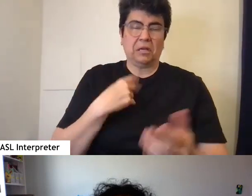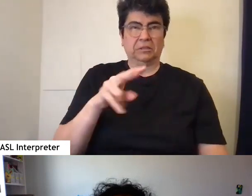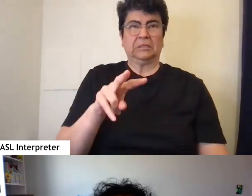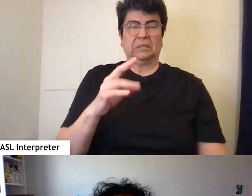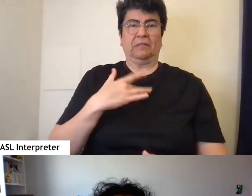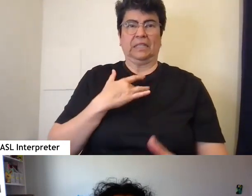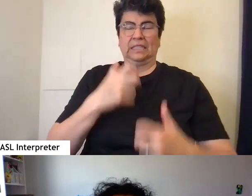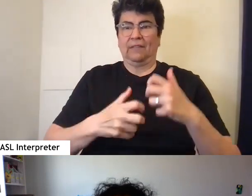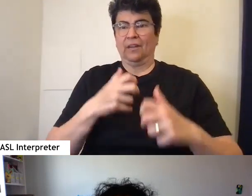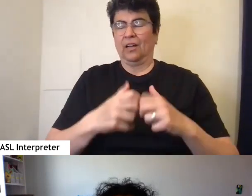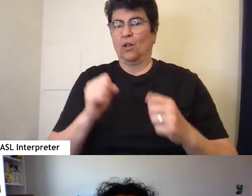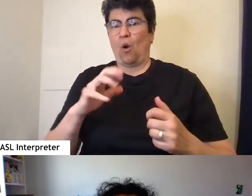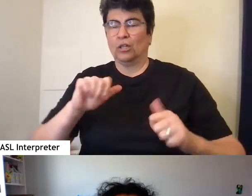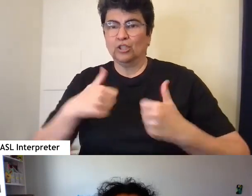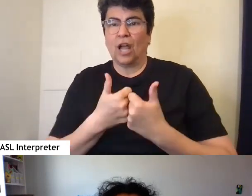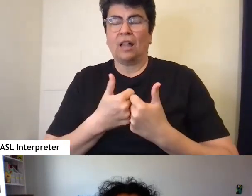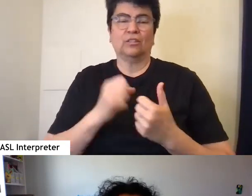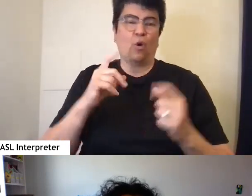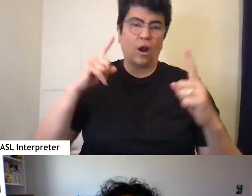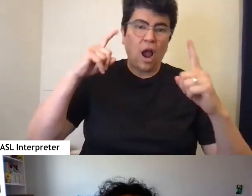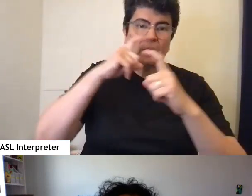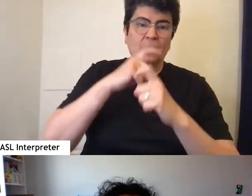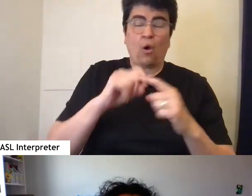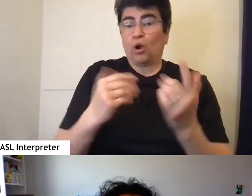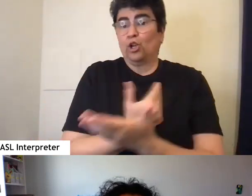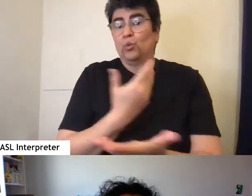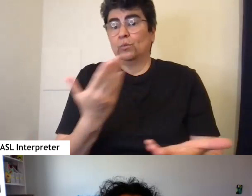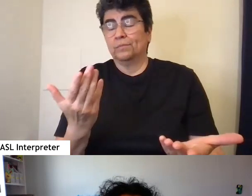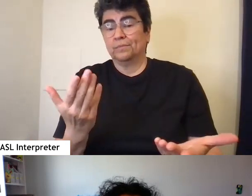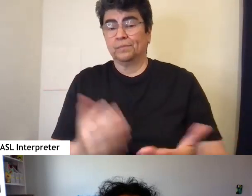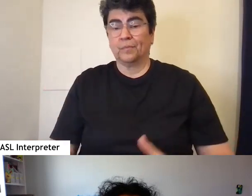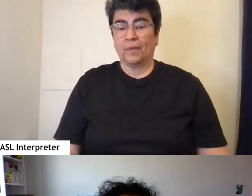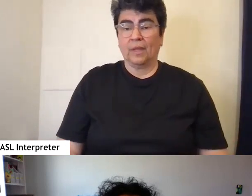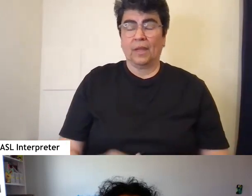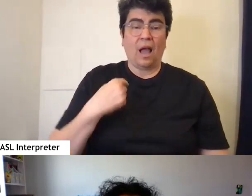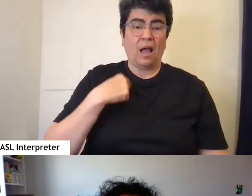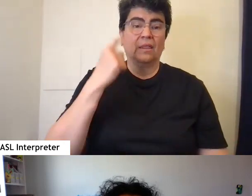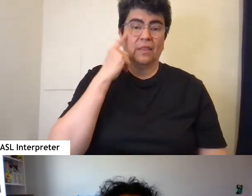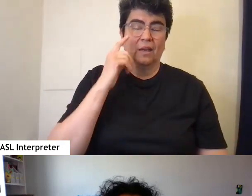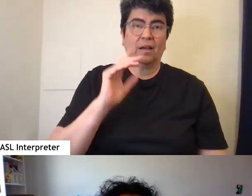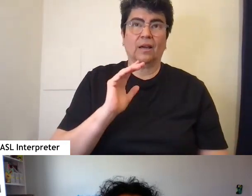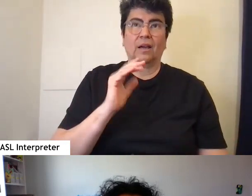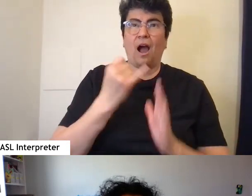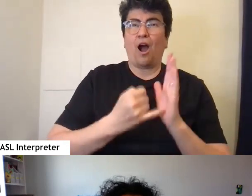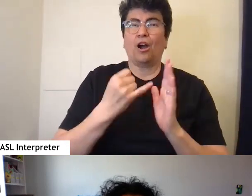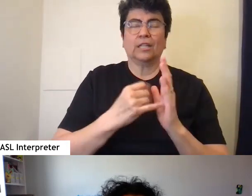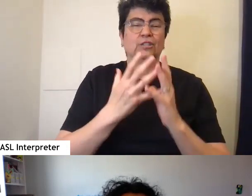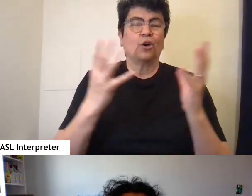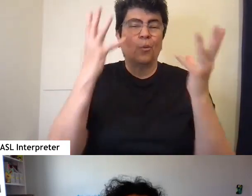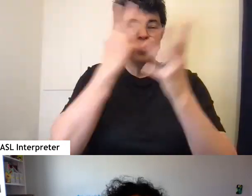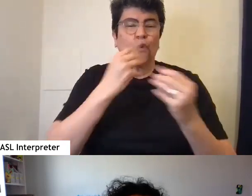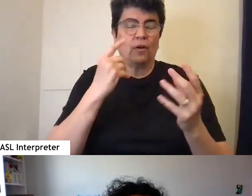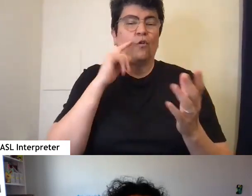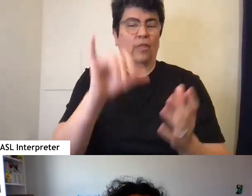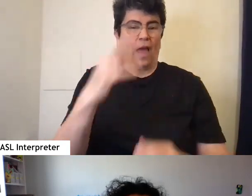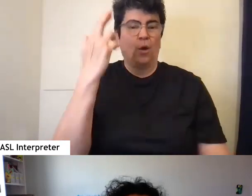or challenging or complicated or new. I think art is is so beautiful for